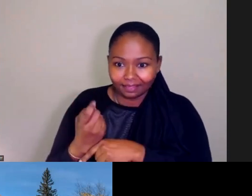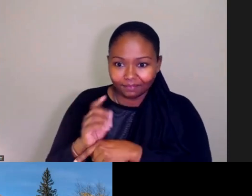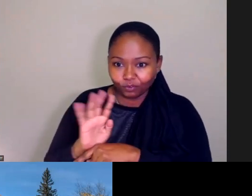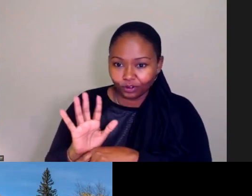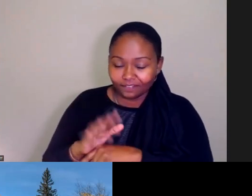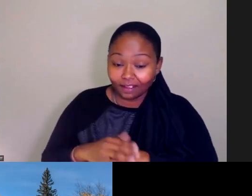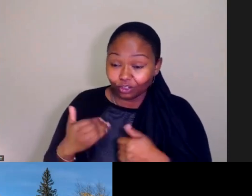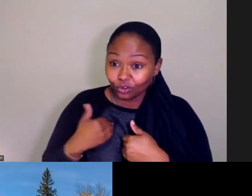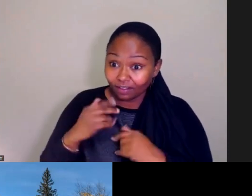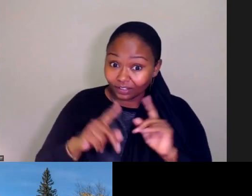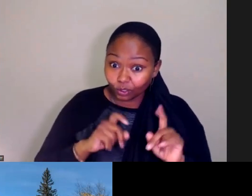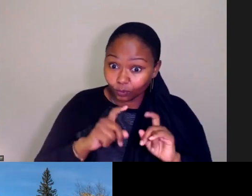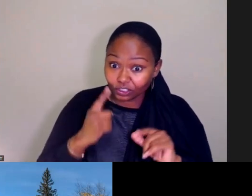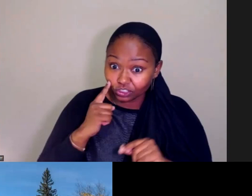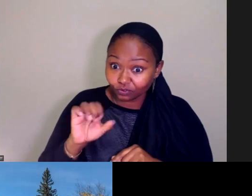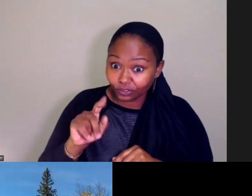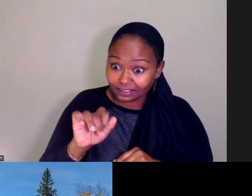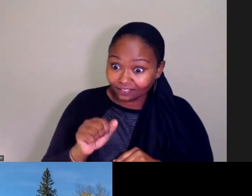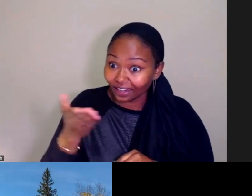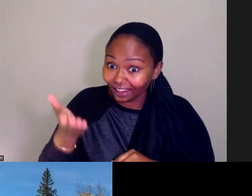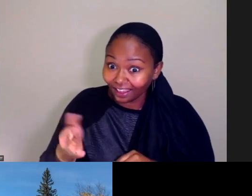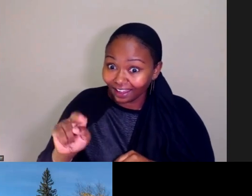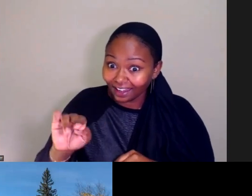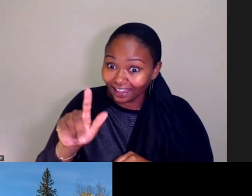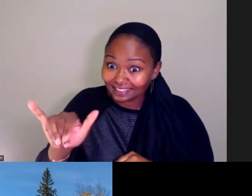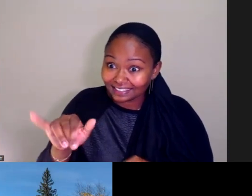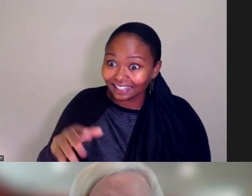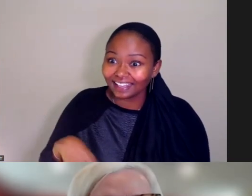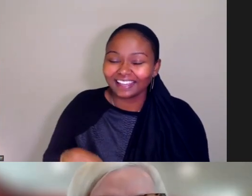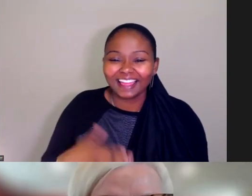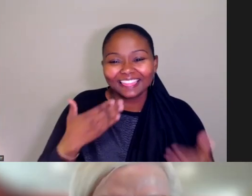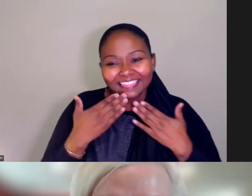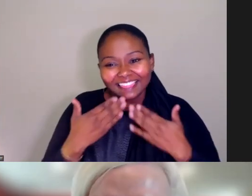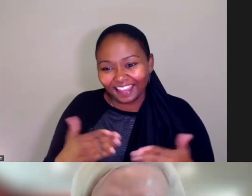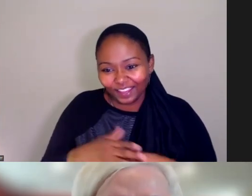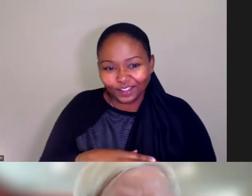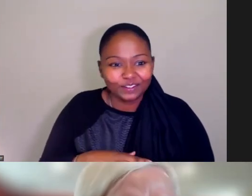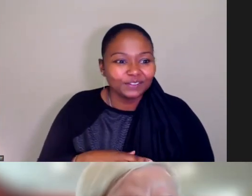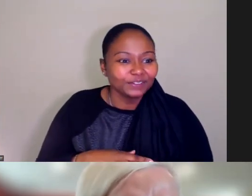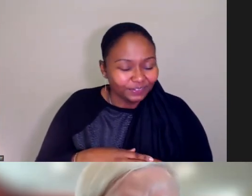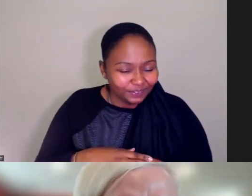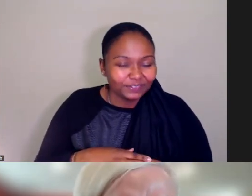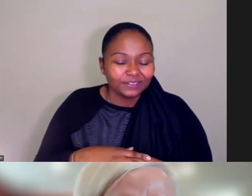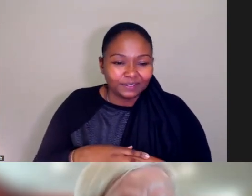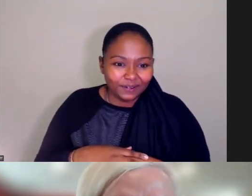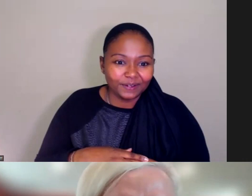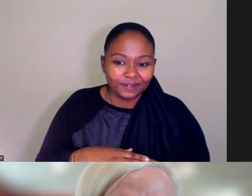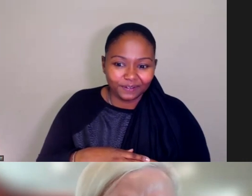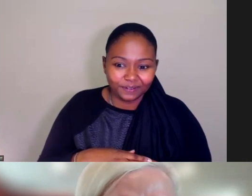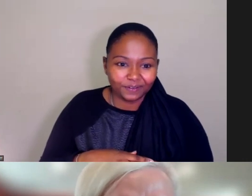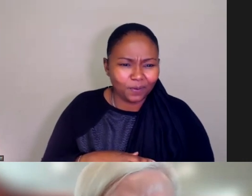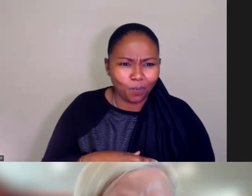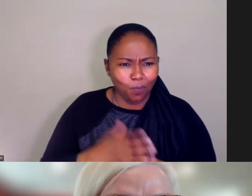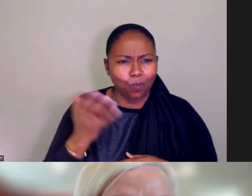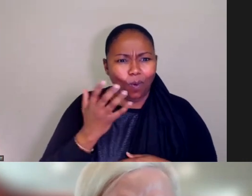for Nancy? You're first out of the gate. Thanks, Susan. Stephanie, such a Herculean effort